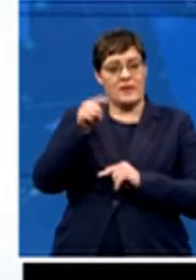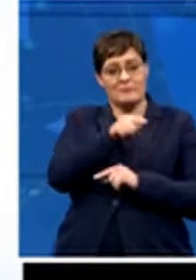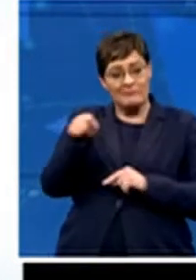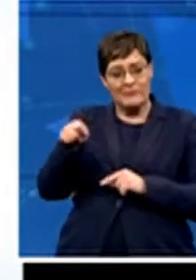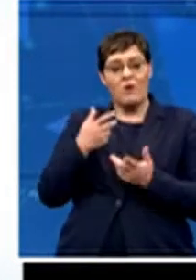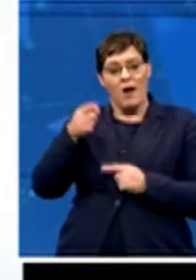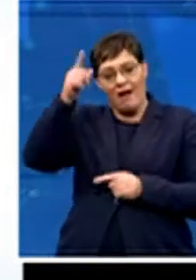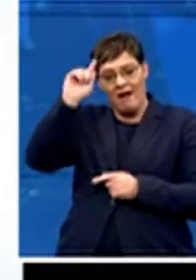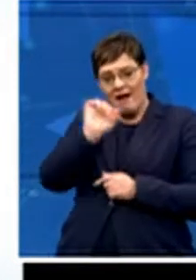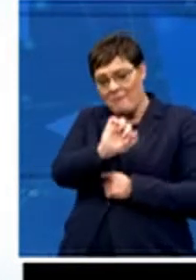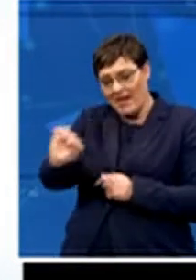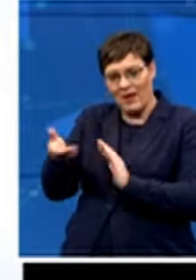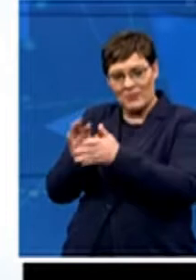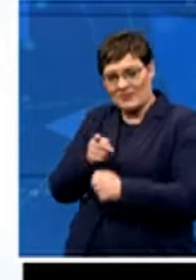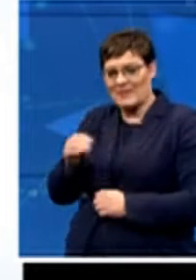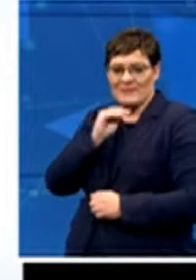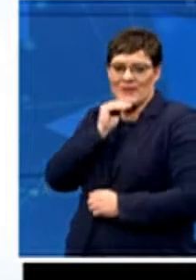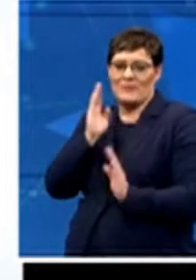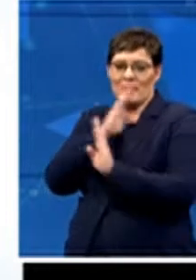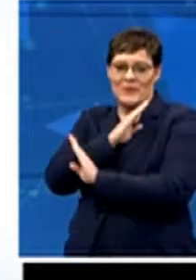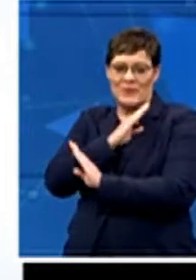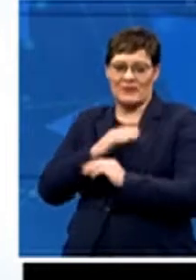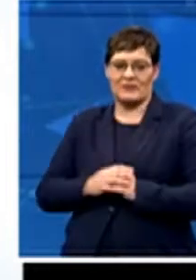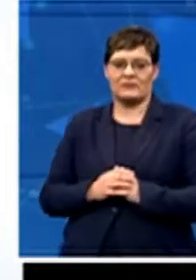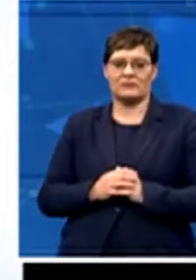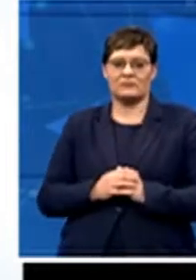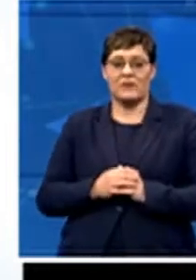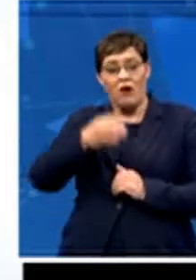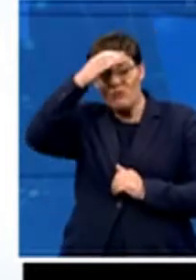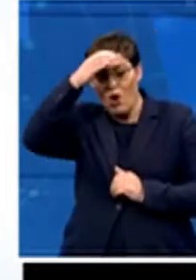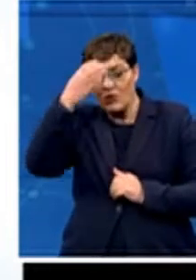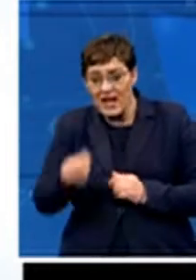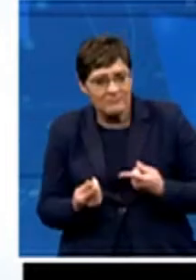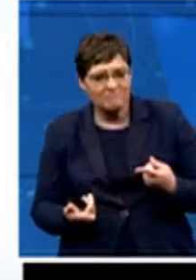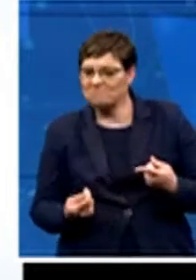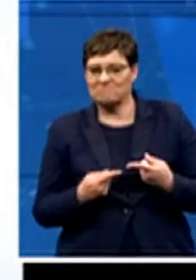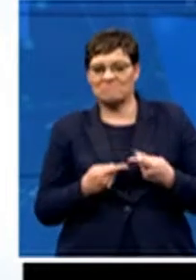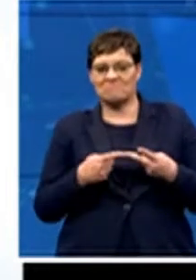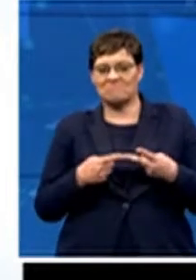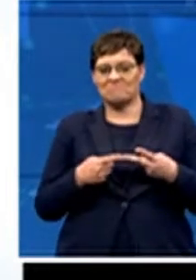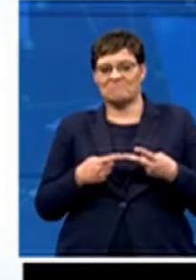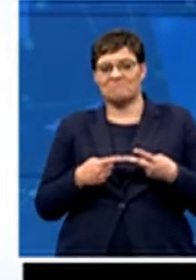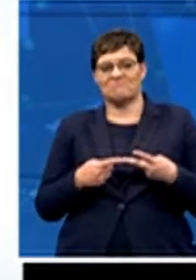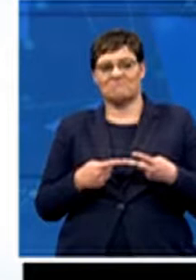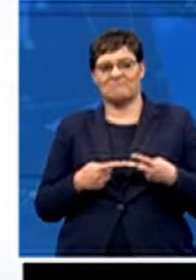coaches and particularly in the black areas. Many of the black coaches were paid low remuneration